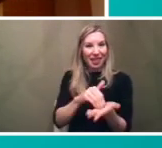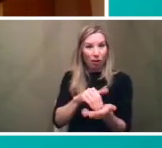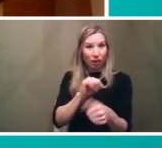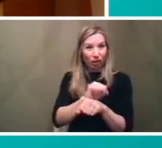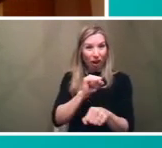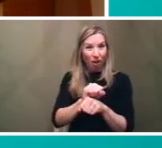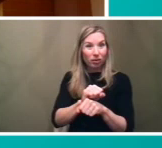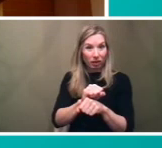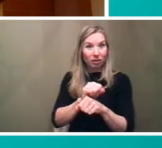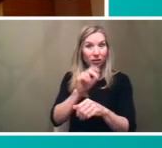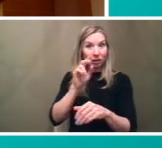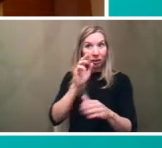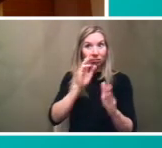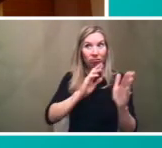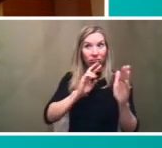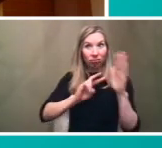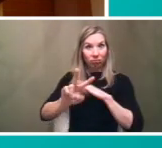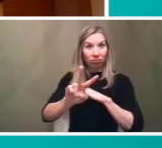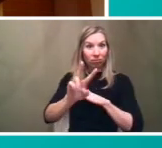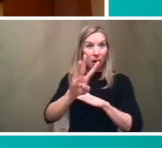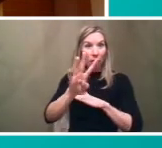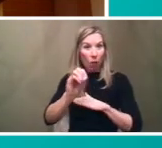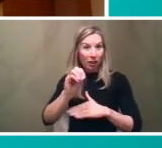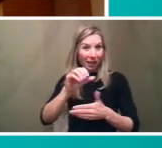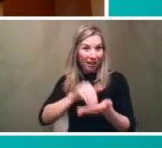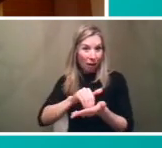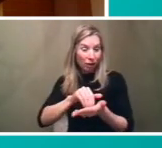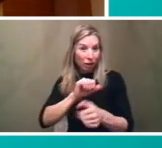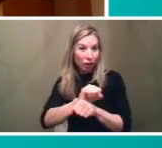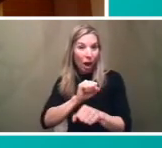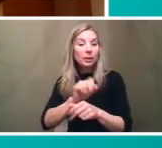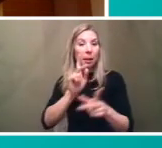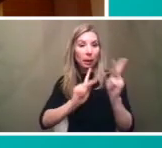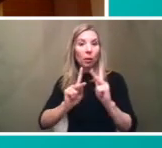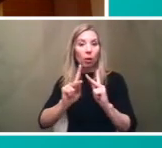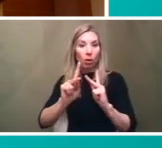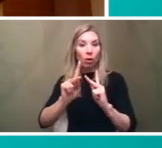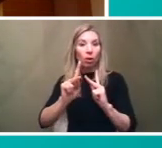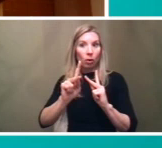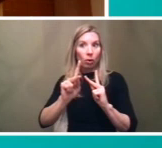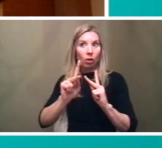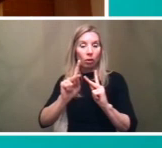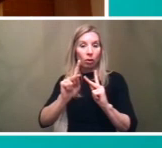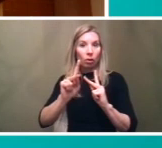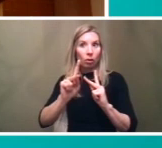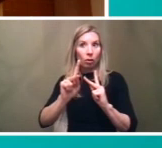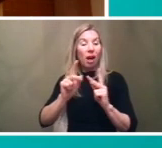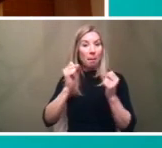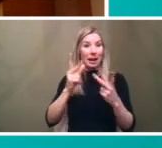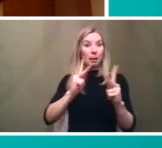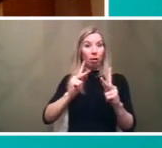uh to be about 40 000 jobs and 5 000 residents in 2040 80 percent of workers commute there by car